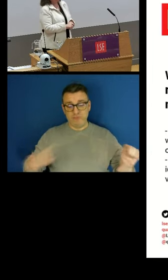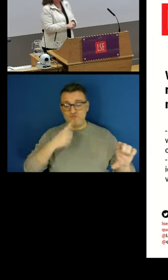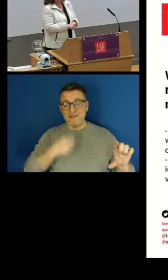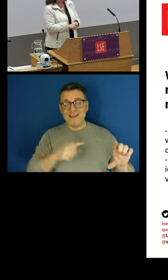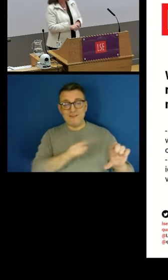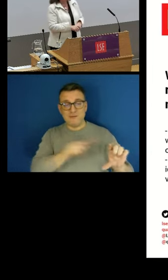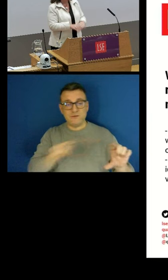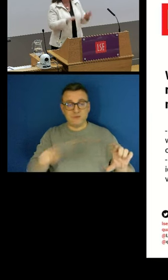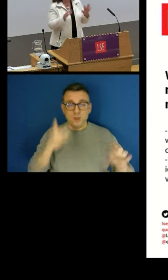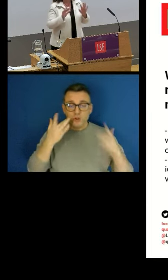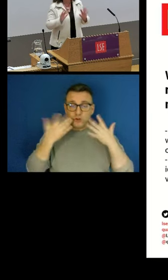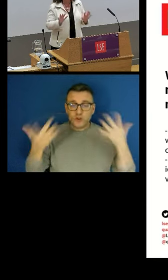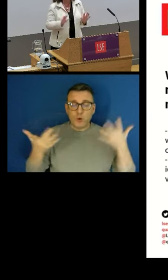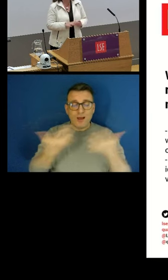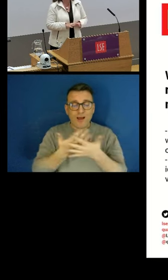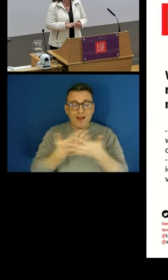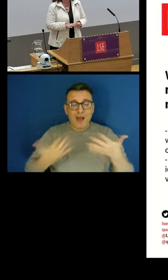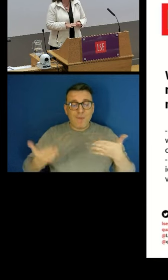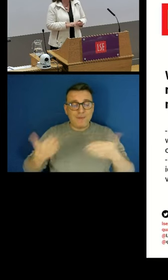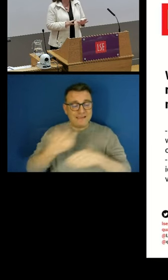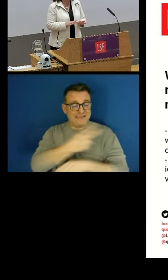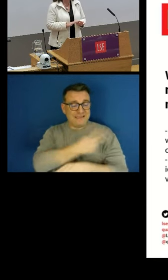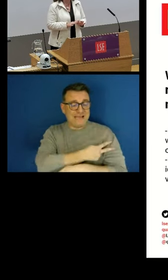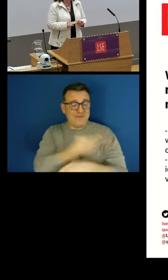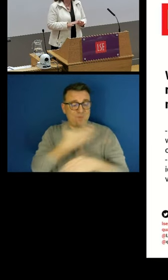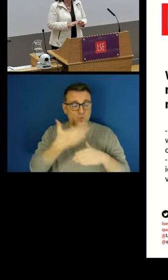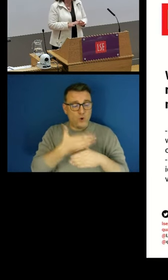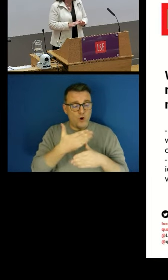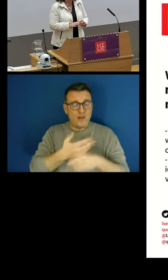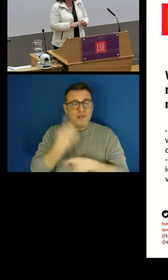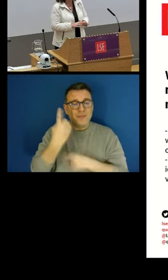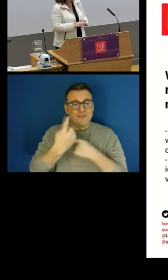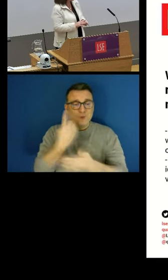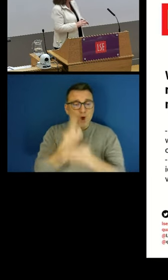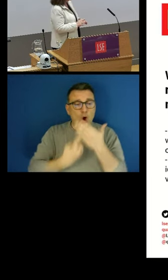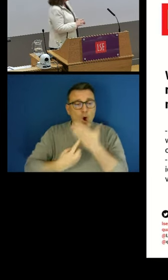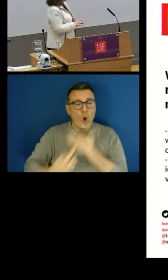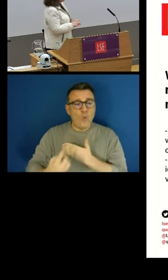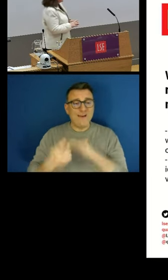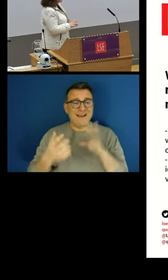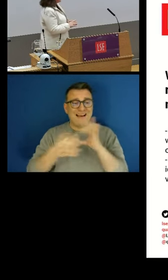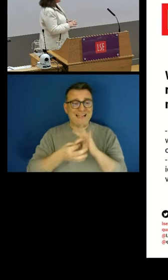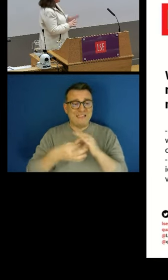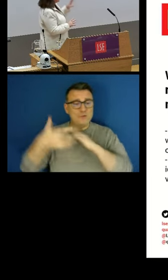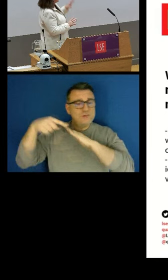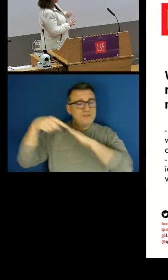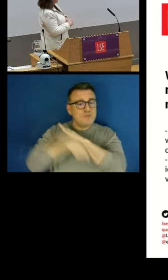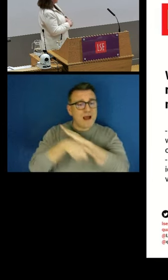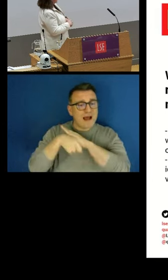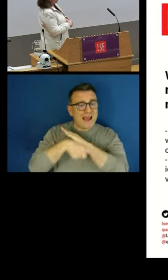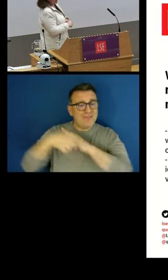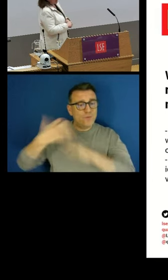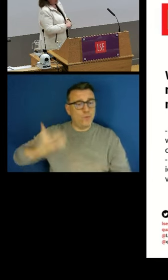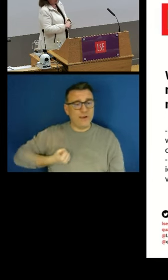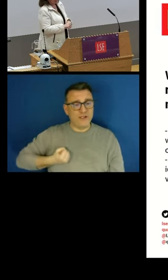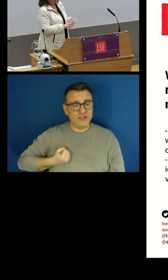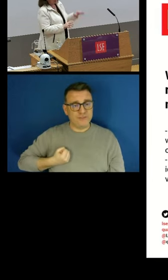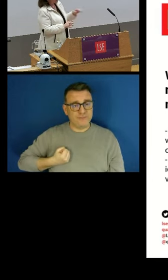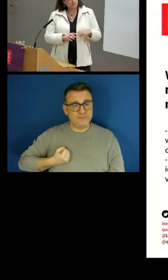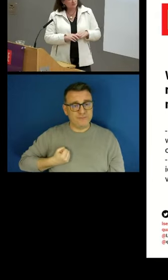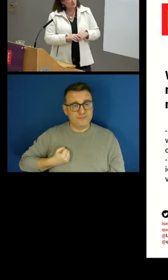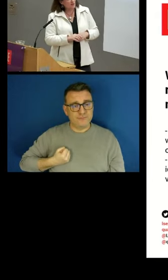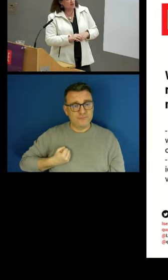proportion of workers who are just deprived in terms of their earnings. All the blue bits in this bar